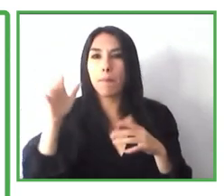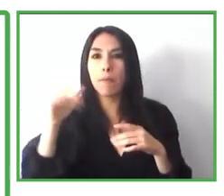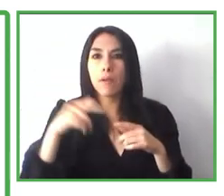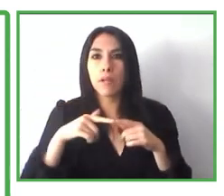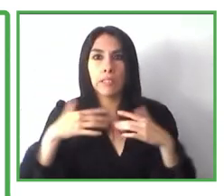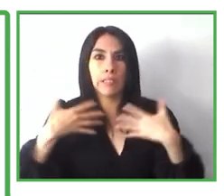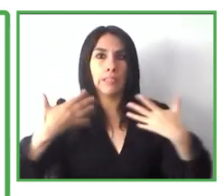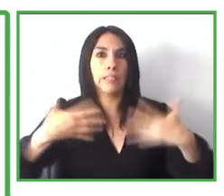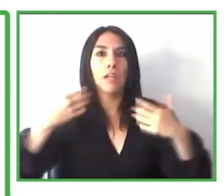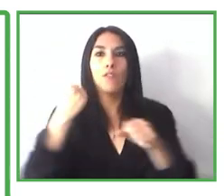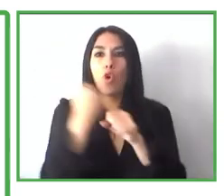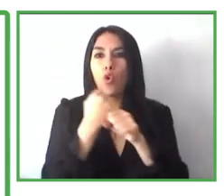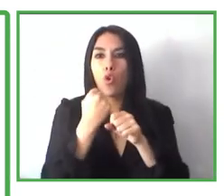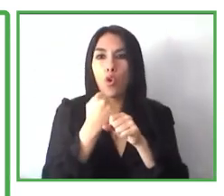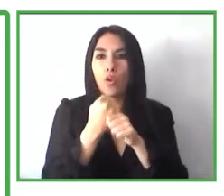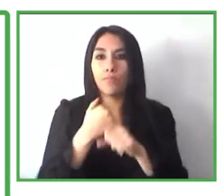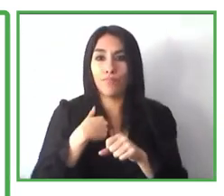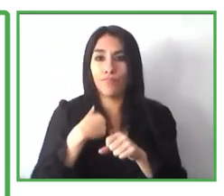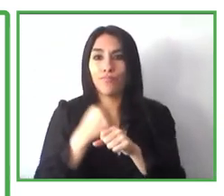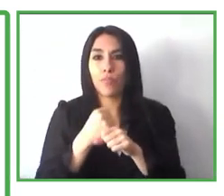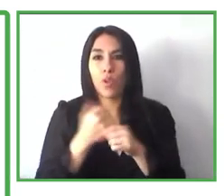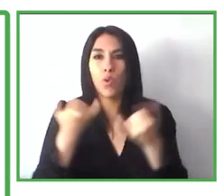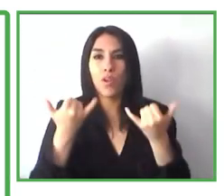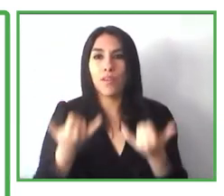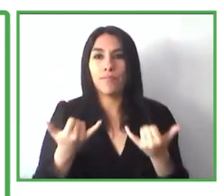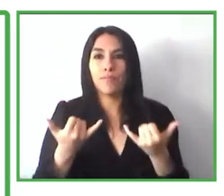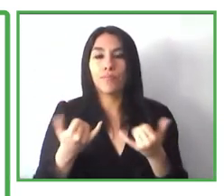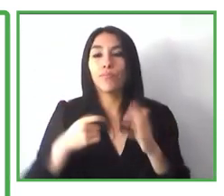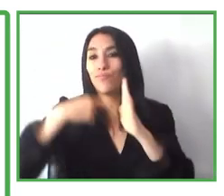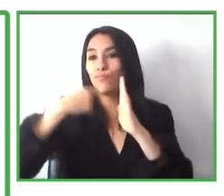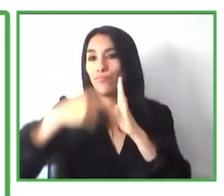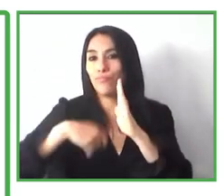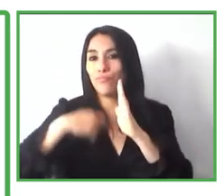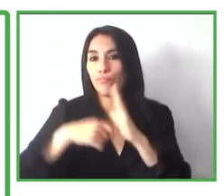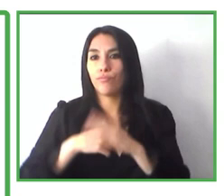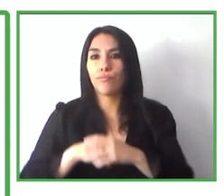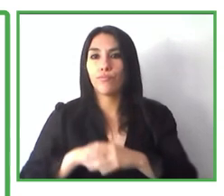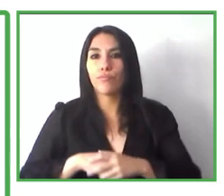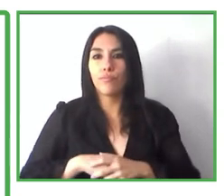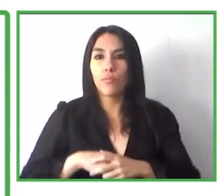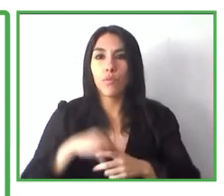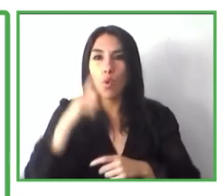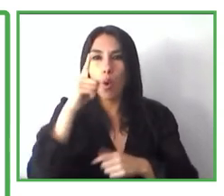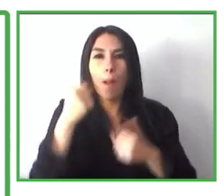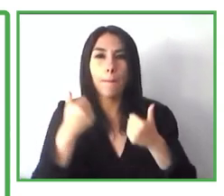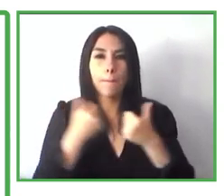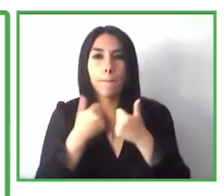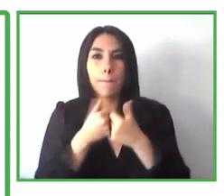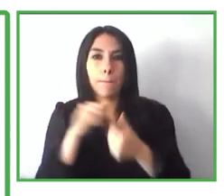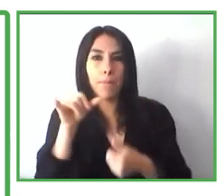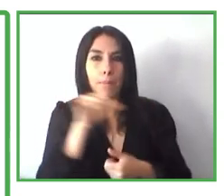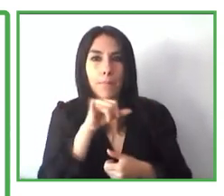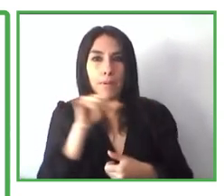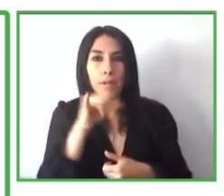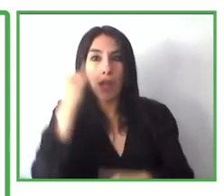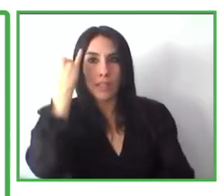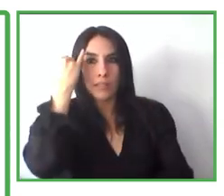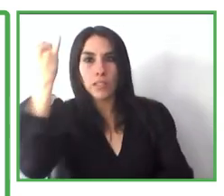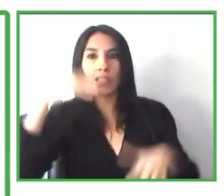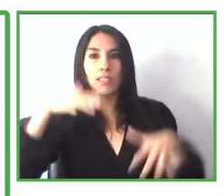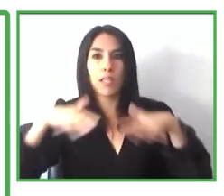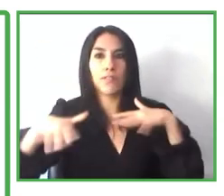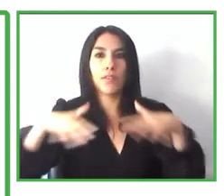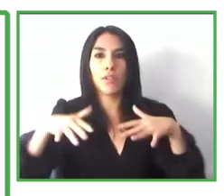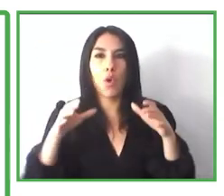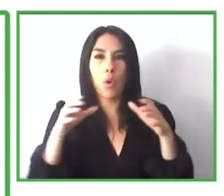I'm working on this project, and we are trying out the same idea of the service, but with a group